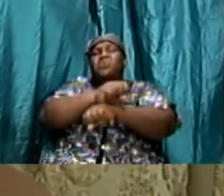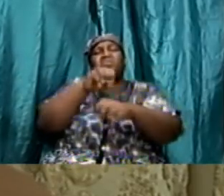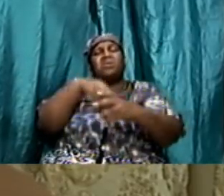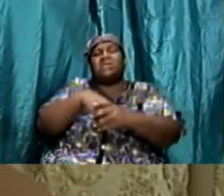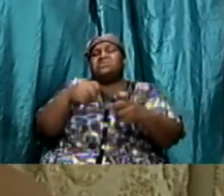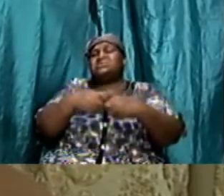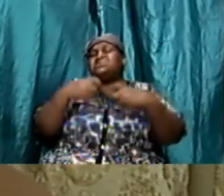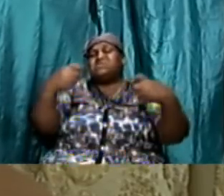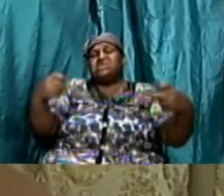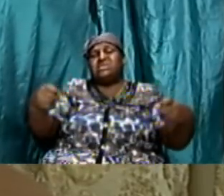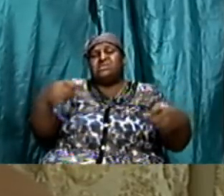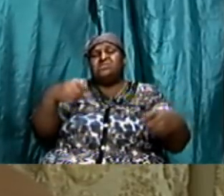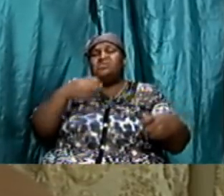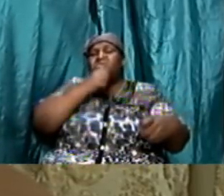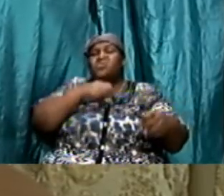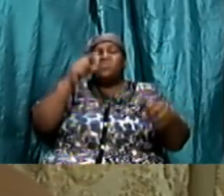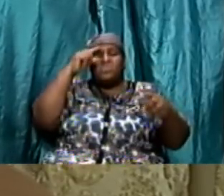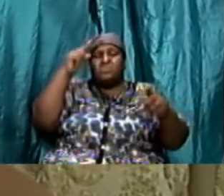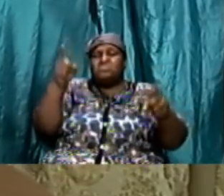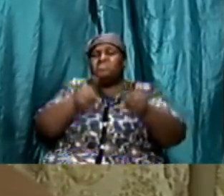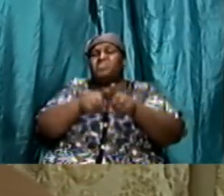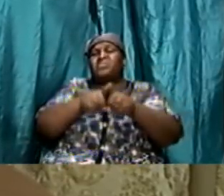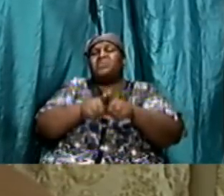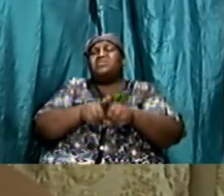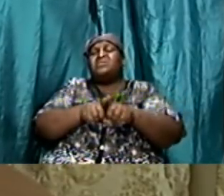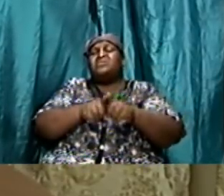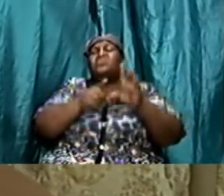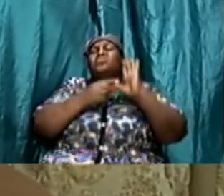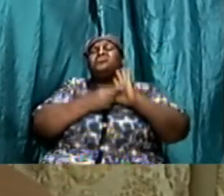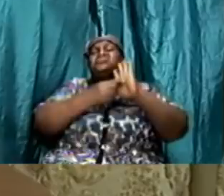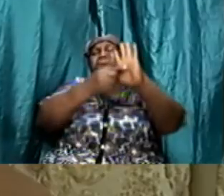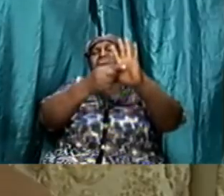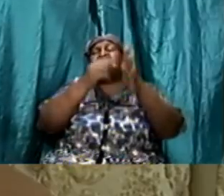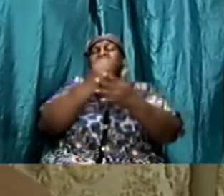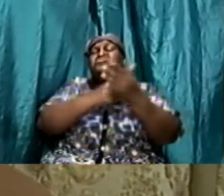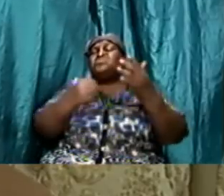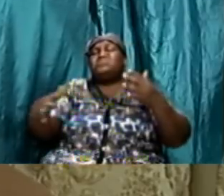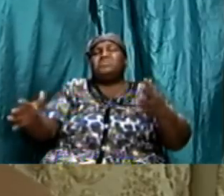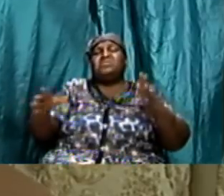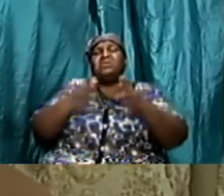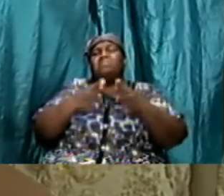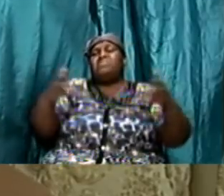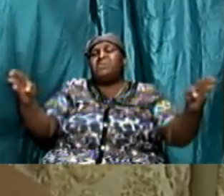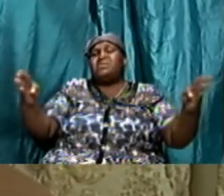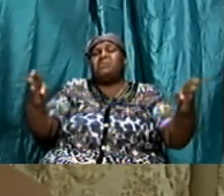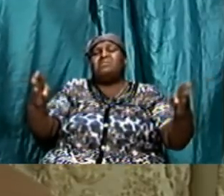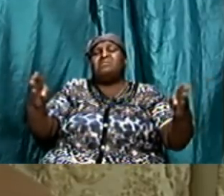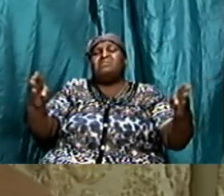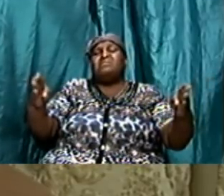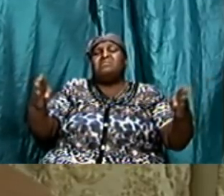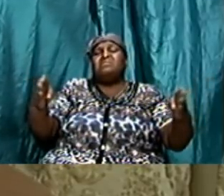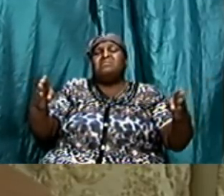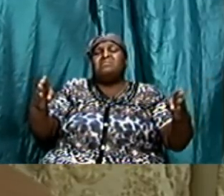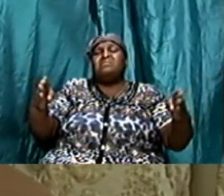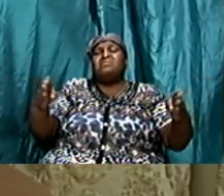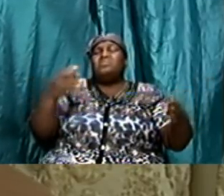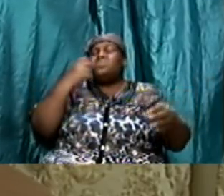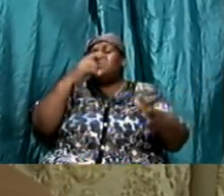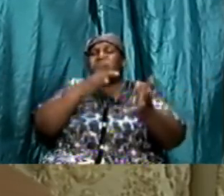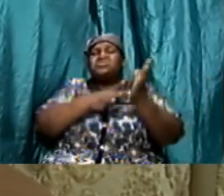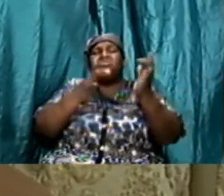what it was pointing to it was pointing to something bigger it was pointing to himself Jesus Christ who is the true rest